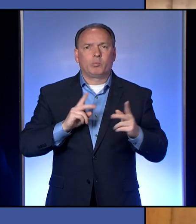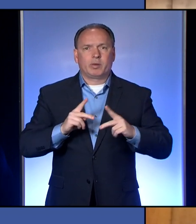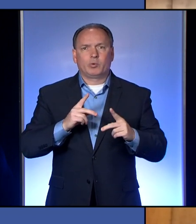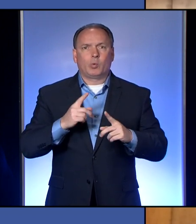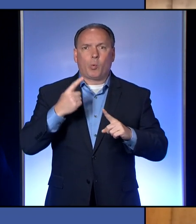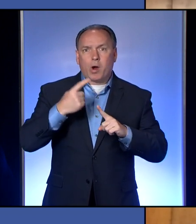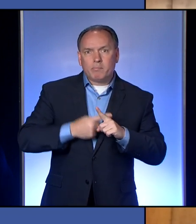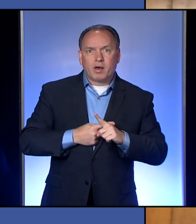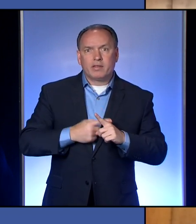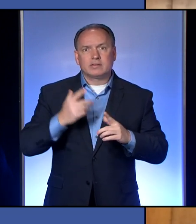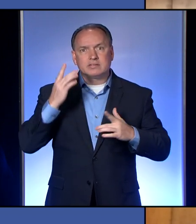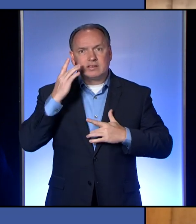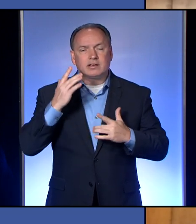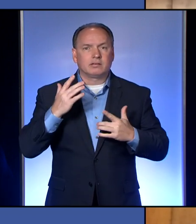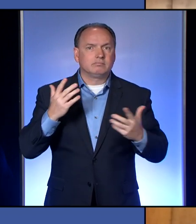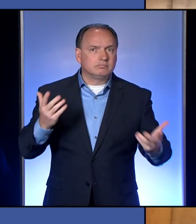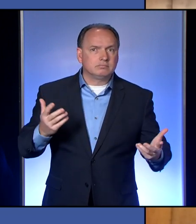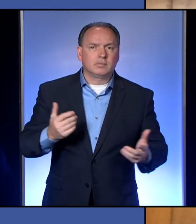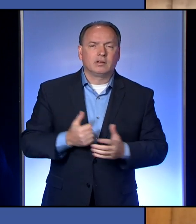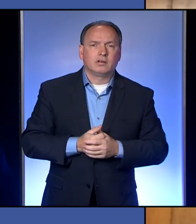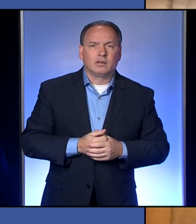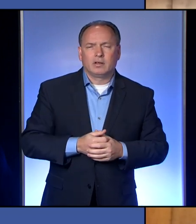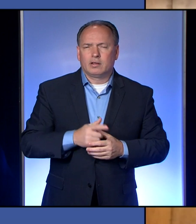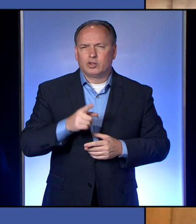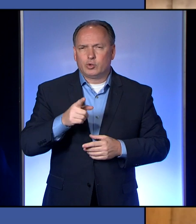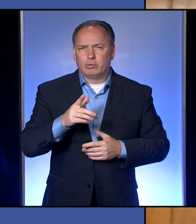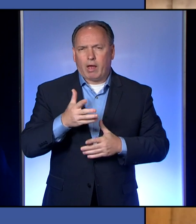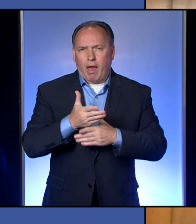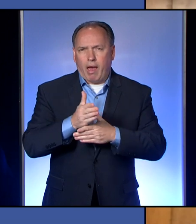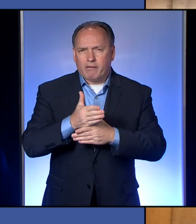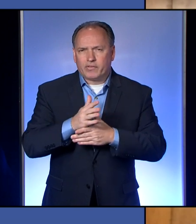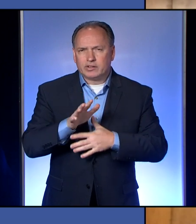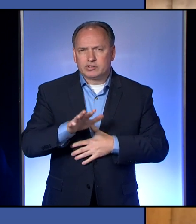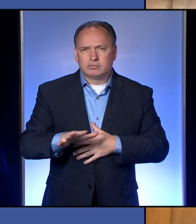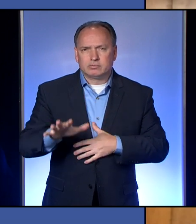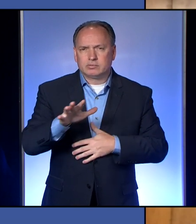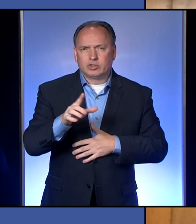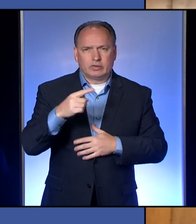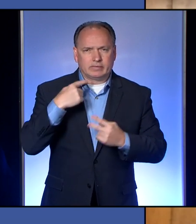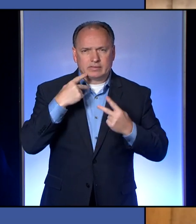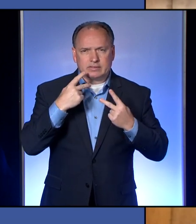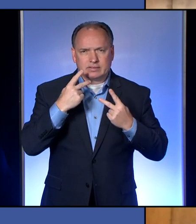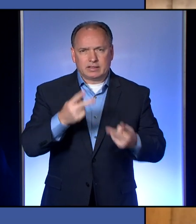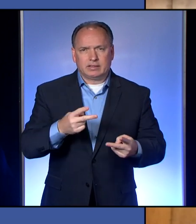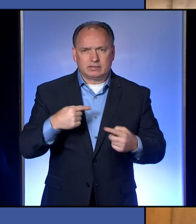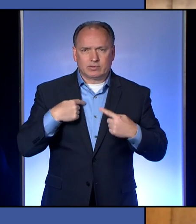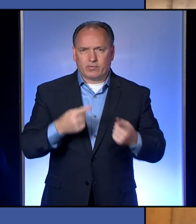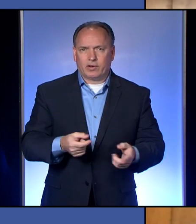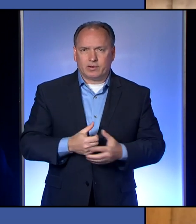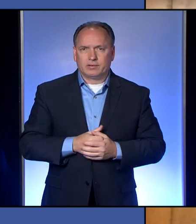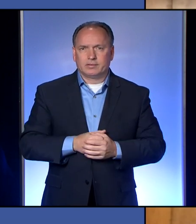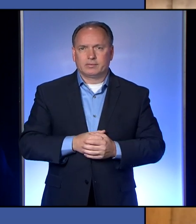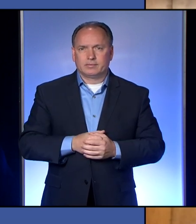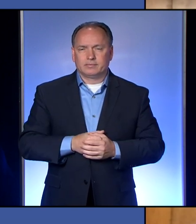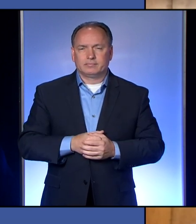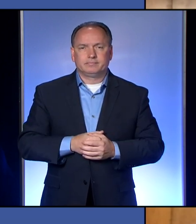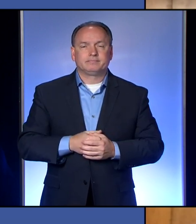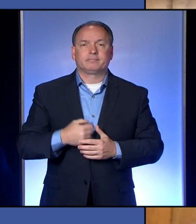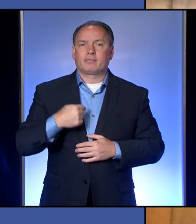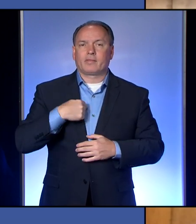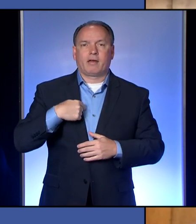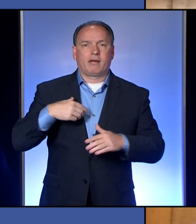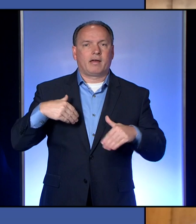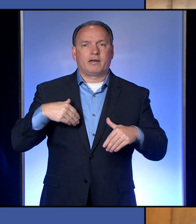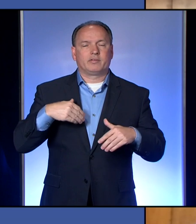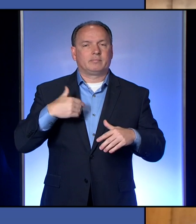month, a month plus. Is there an average that you guys have identified? I haven't been